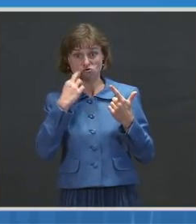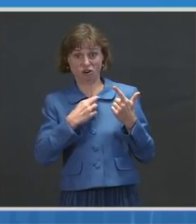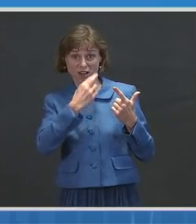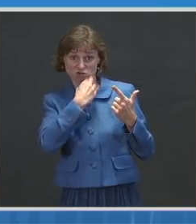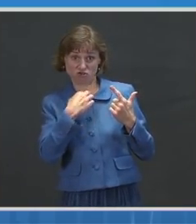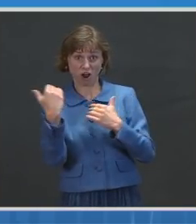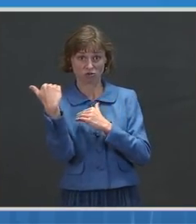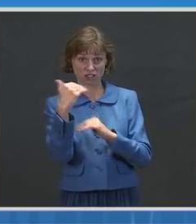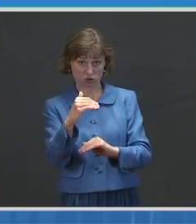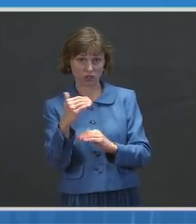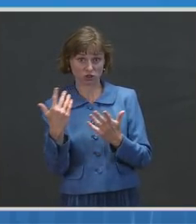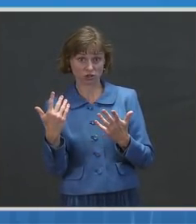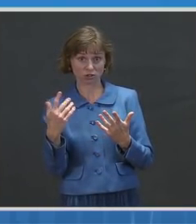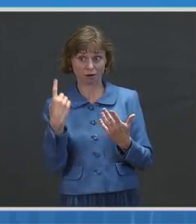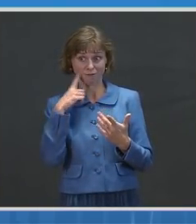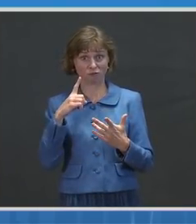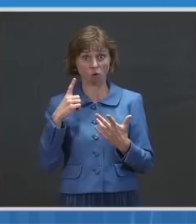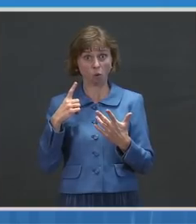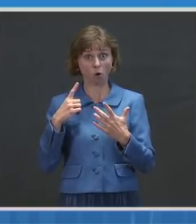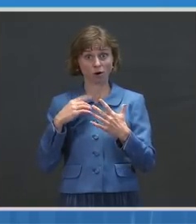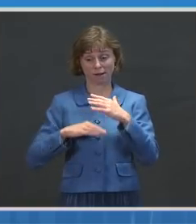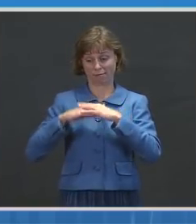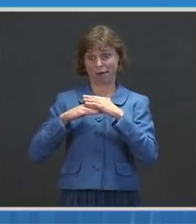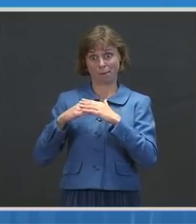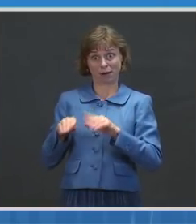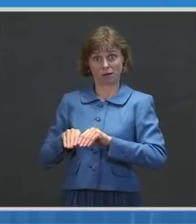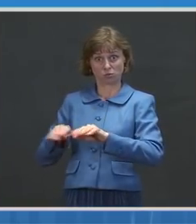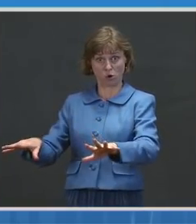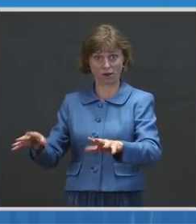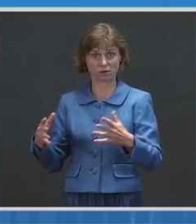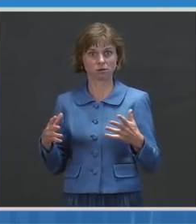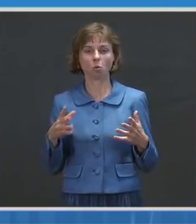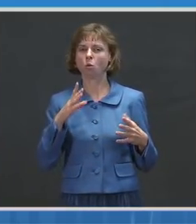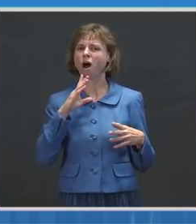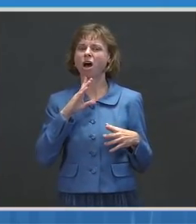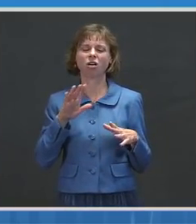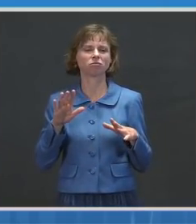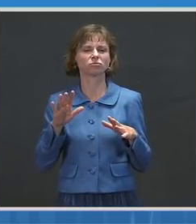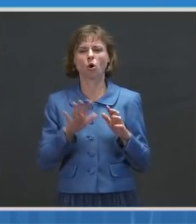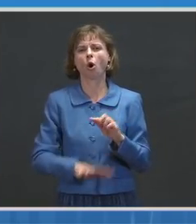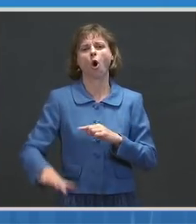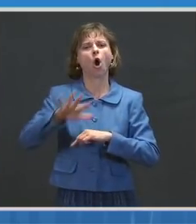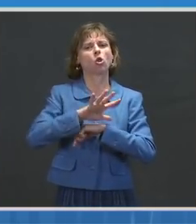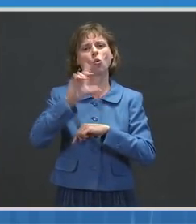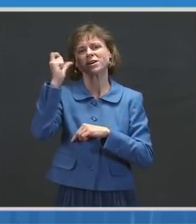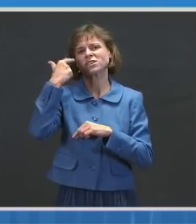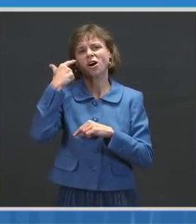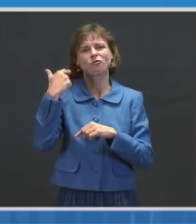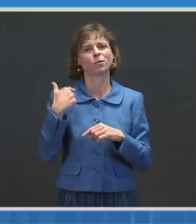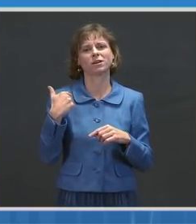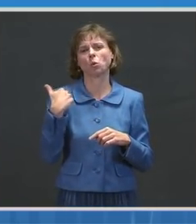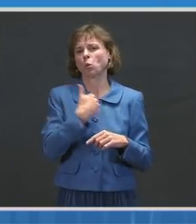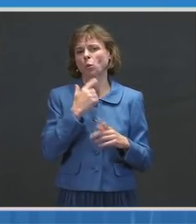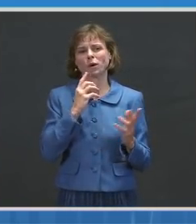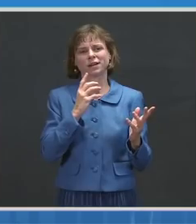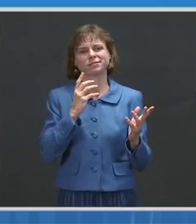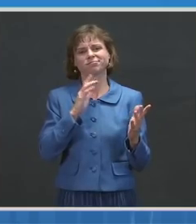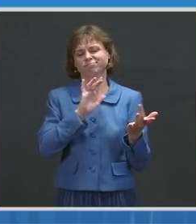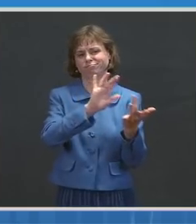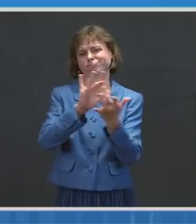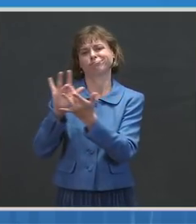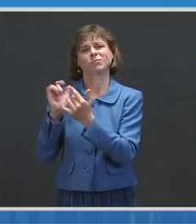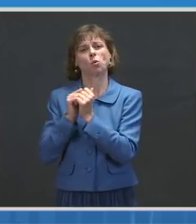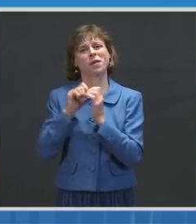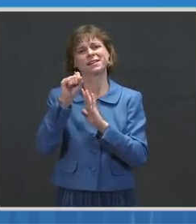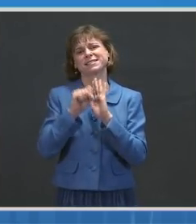these variants. Well, all across government, we talk to the states incredibly frequently. So, maybe we'll go around and see,